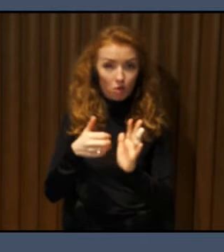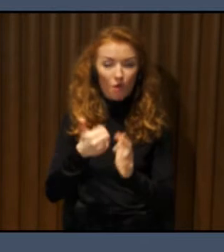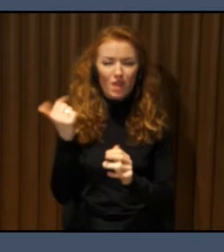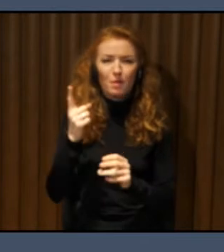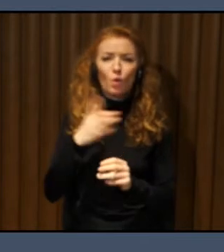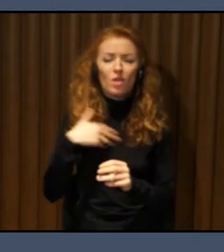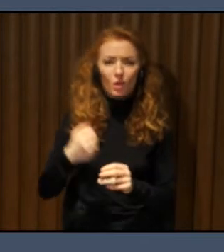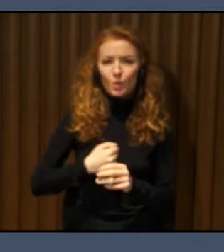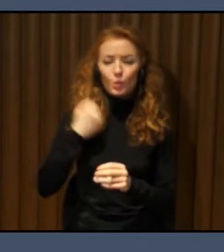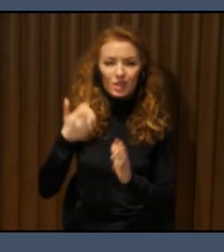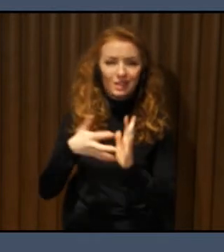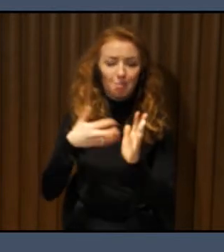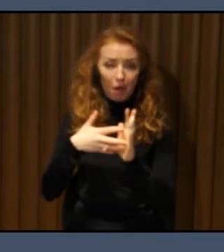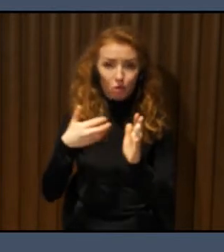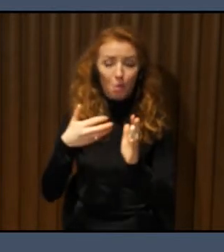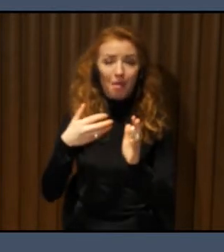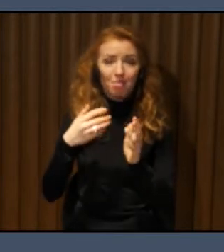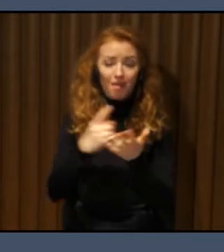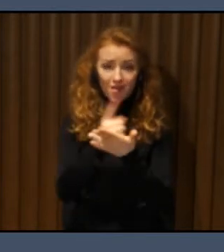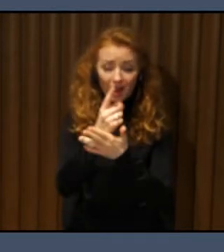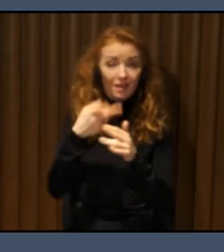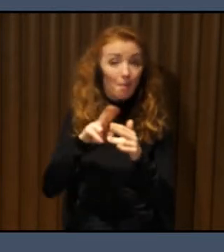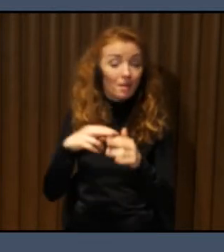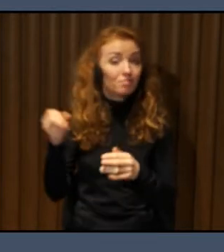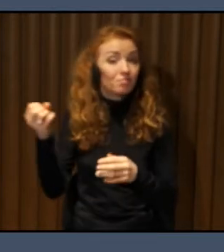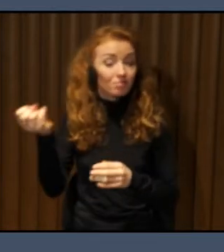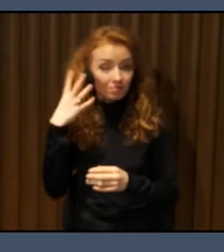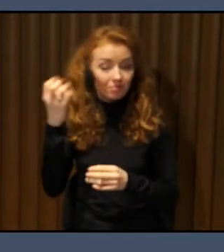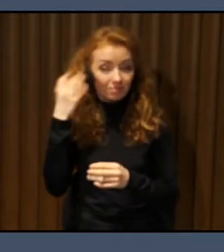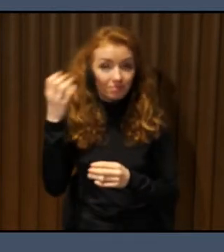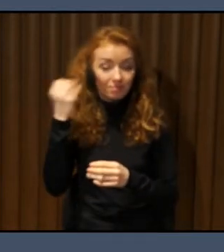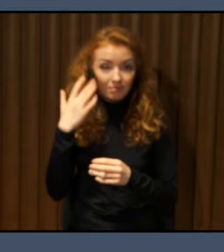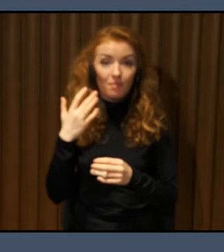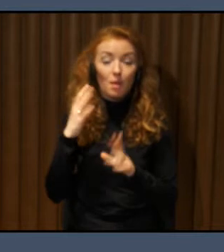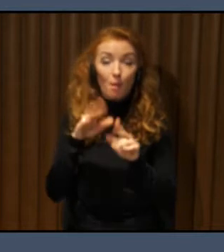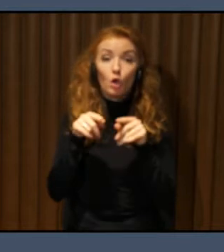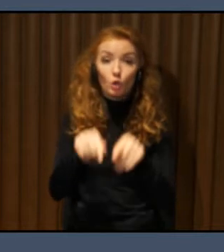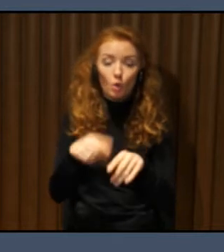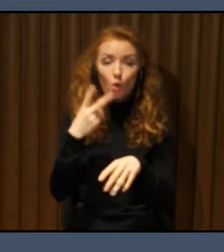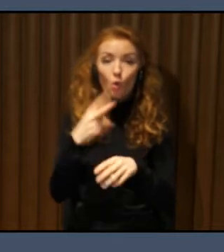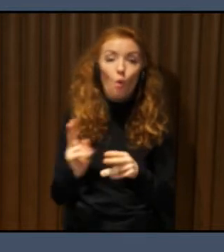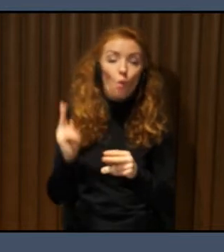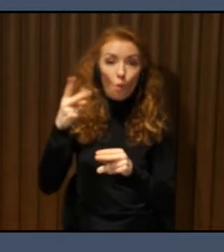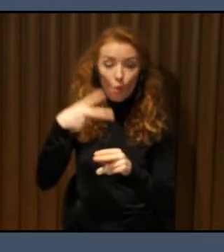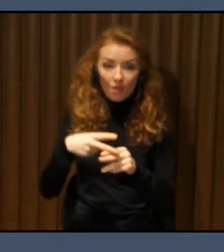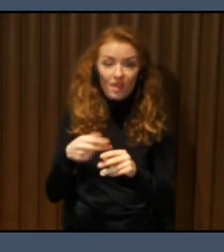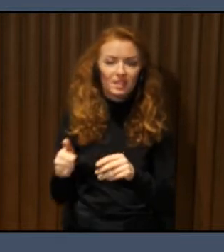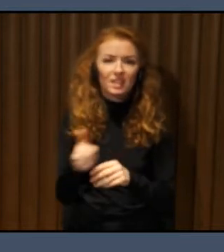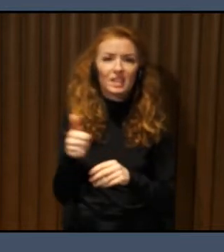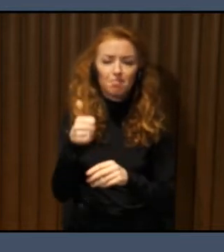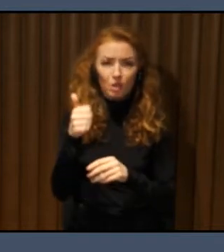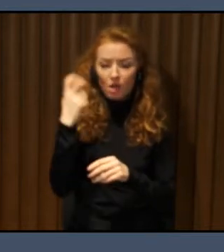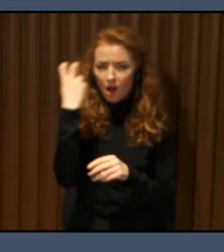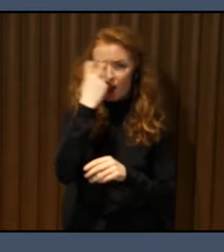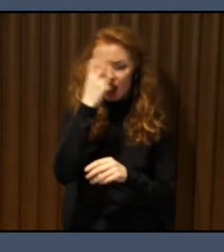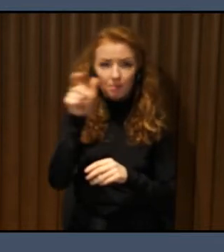voice to give information. And what we've learned in the past, it's obviously for blind people, visually impaired people, but also wheelchair